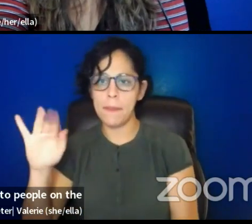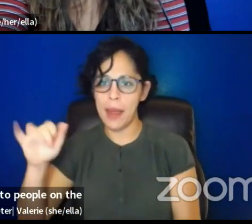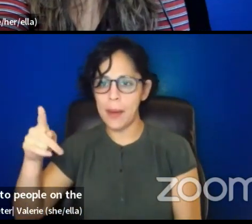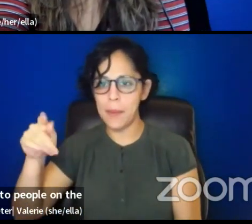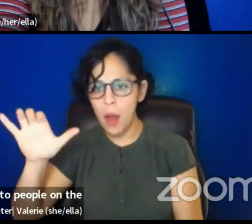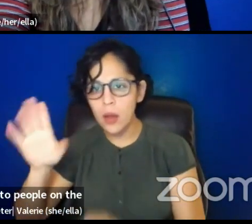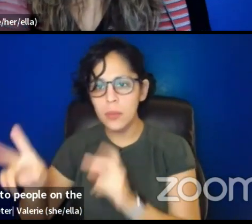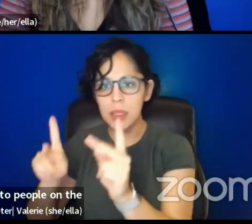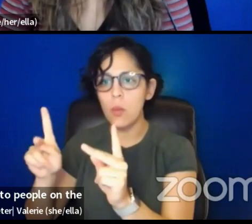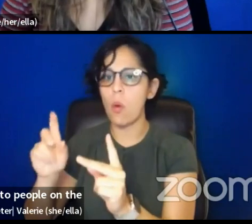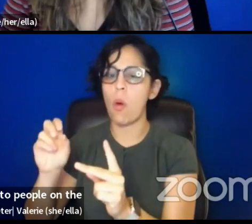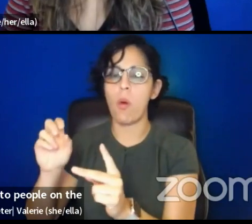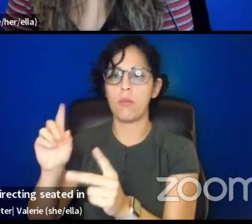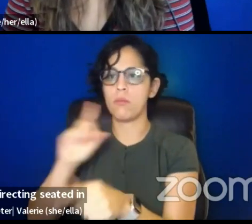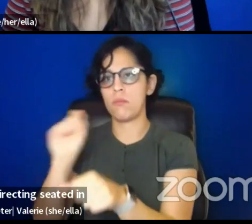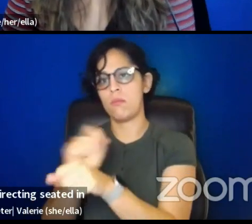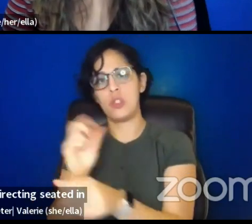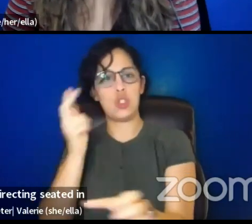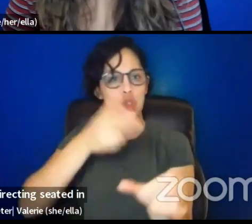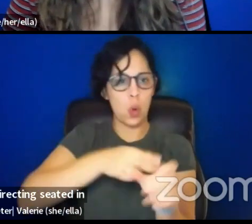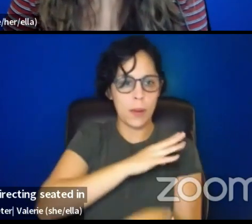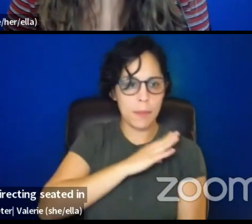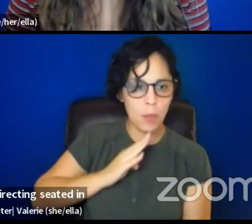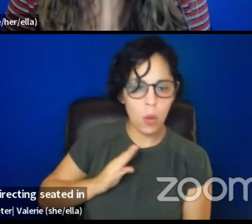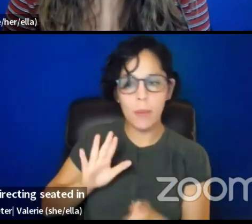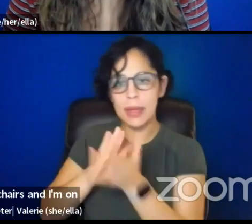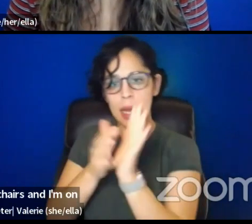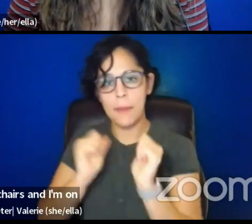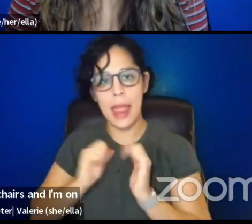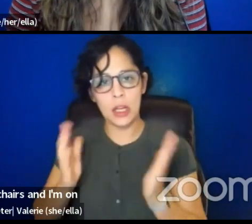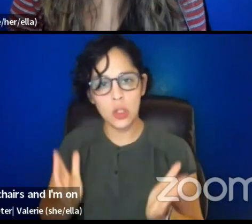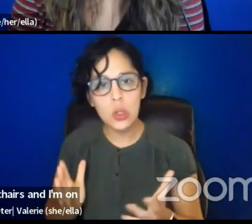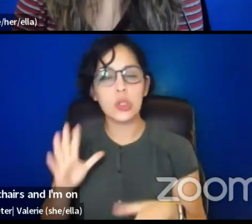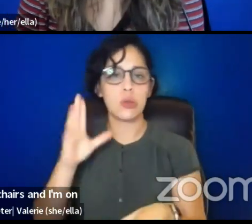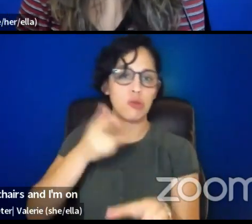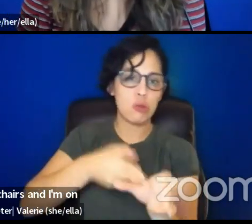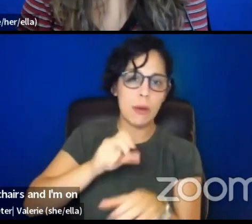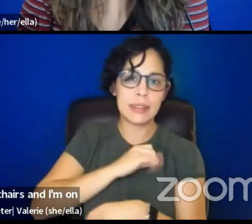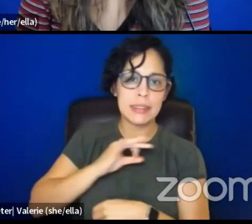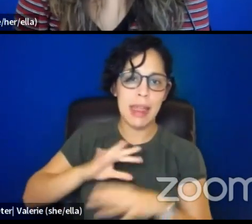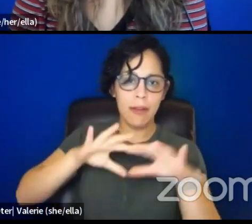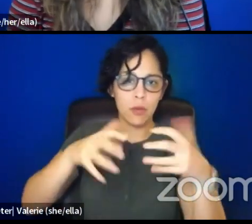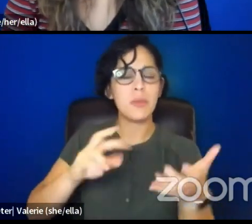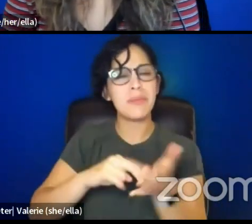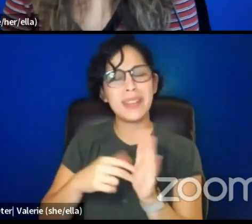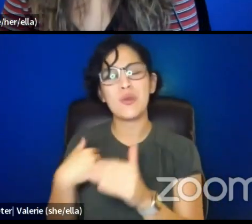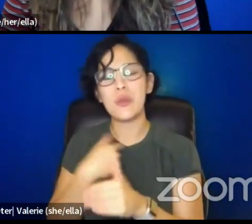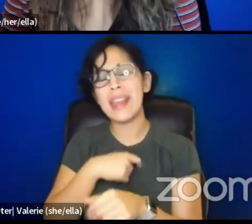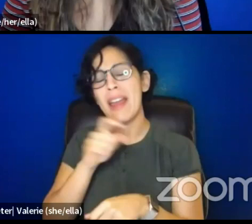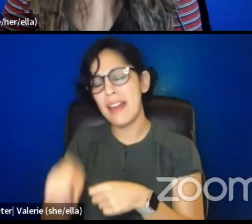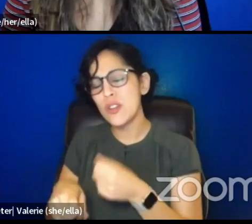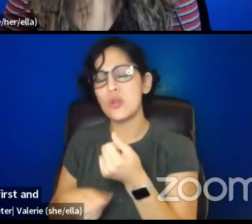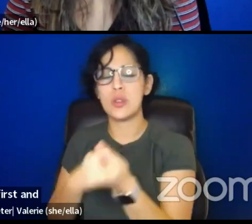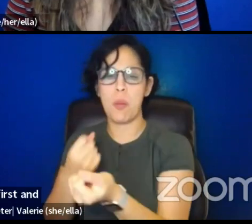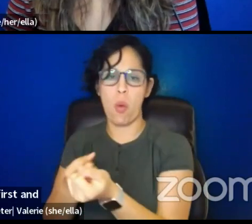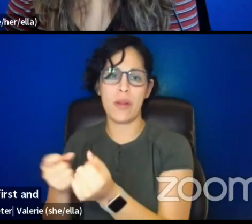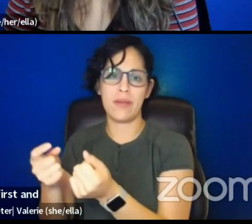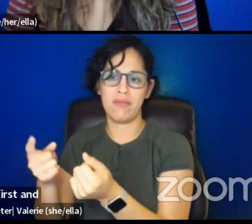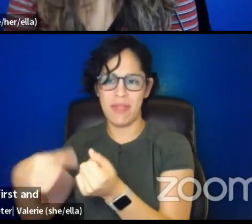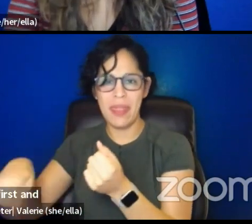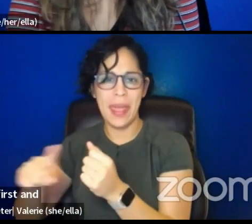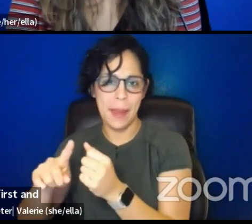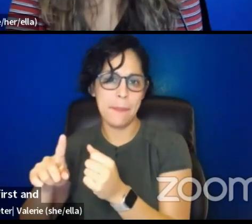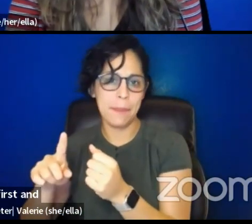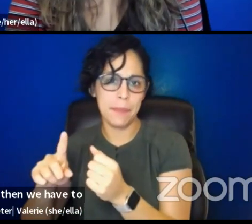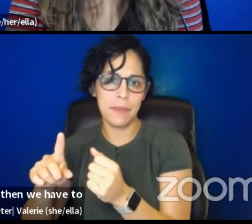seat and in the acting seat and in the production chairs and on the staff, we have to get them there first. And then we have to support them once in there